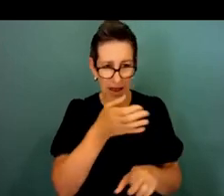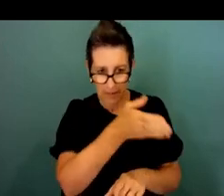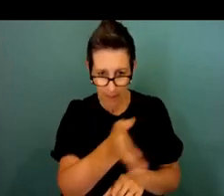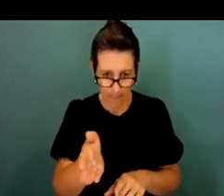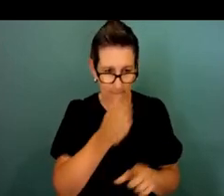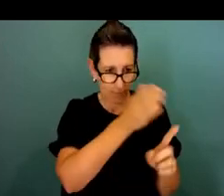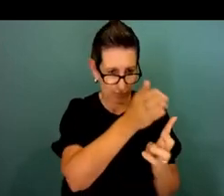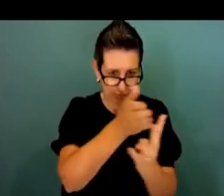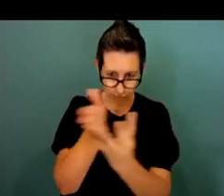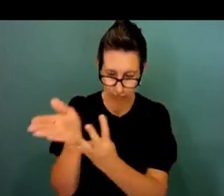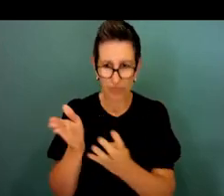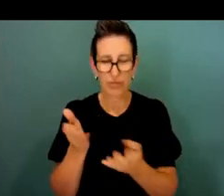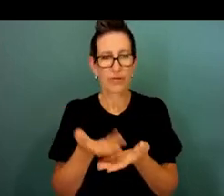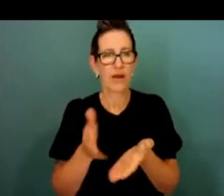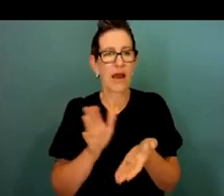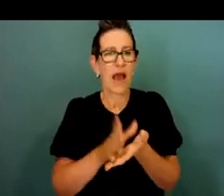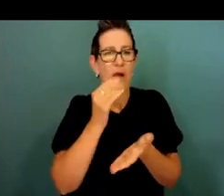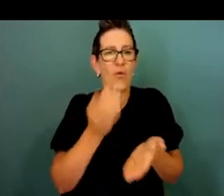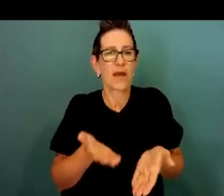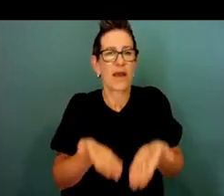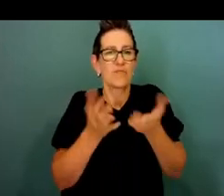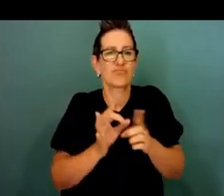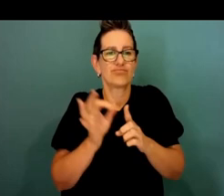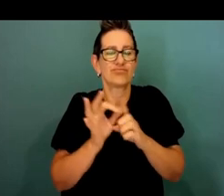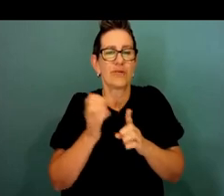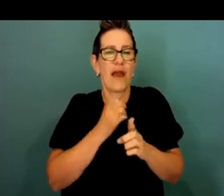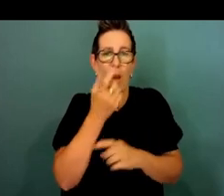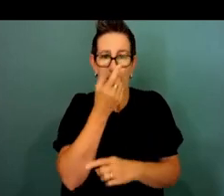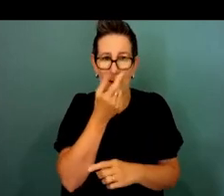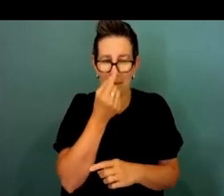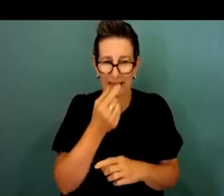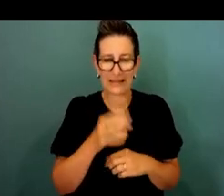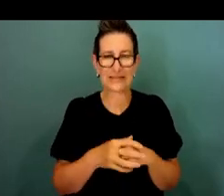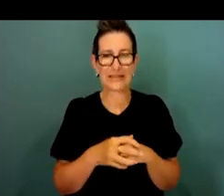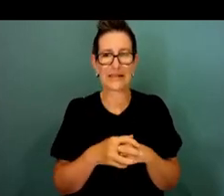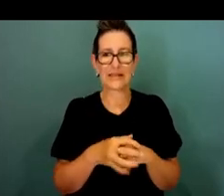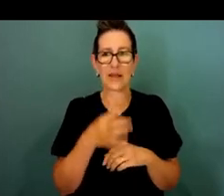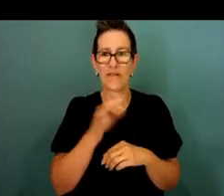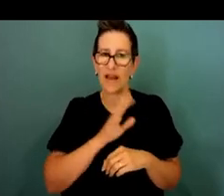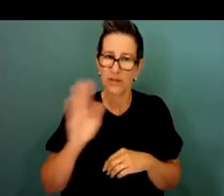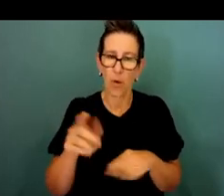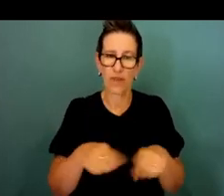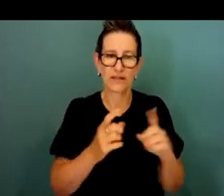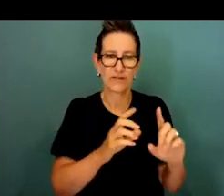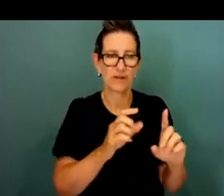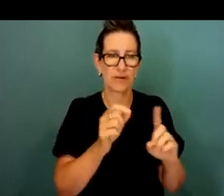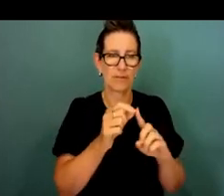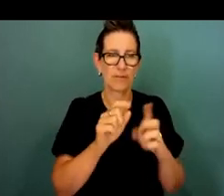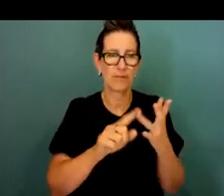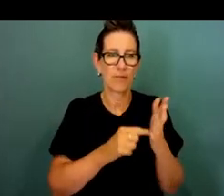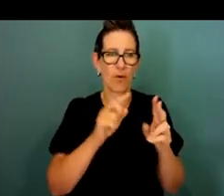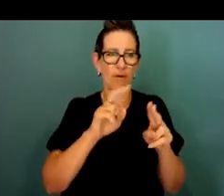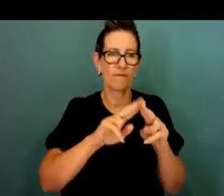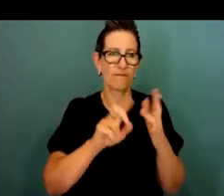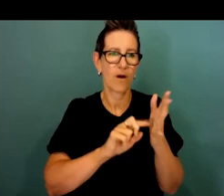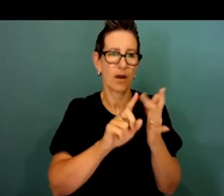think about how we want to lift our capability across the service. We've gone out to every single portfolio and we've actually asked, what are your areas